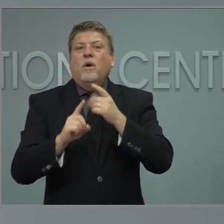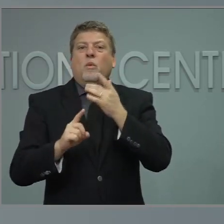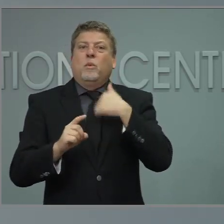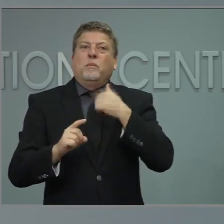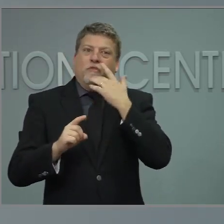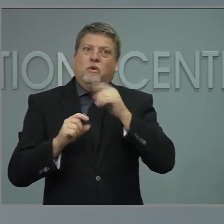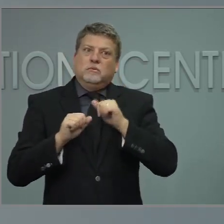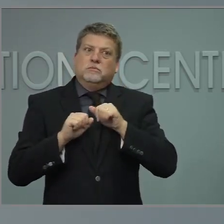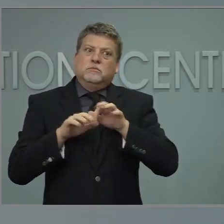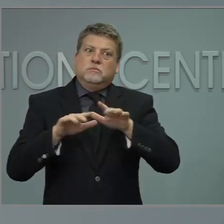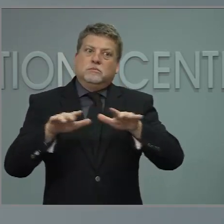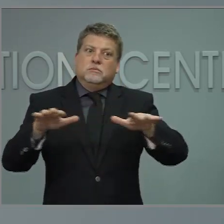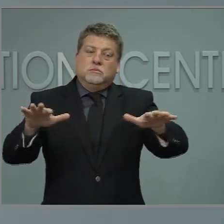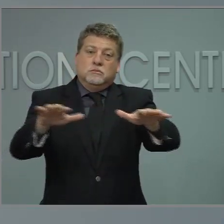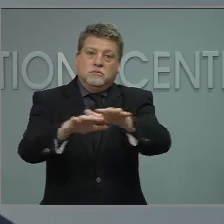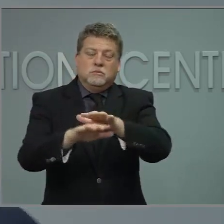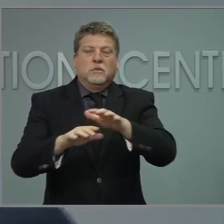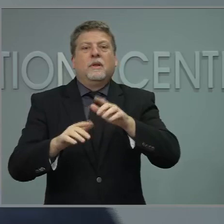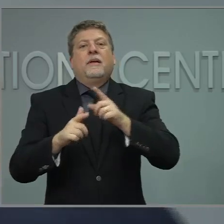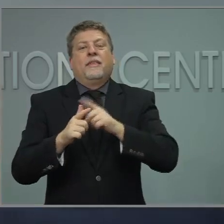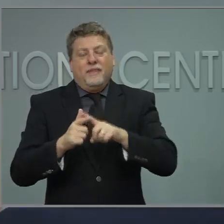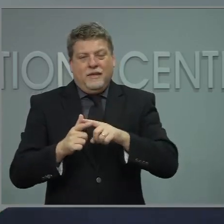as we possibly can. But Dr. Cohen.